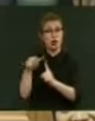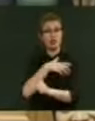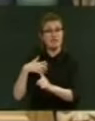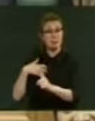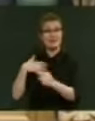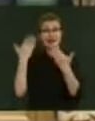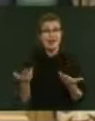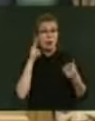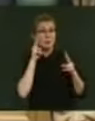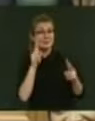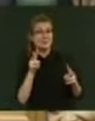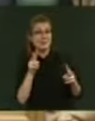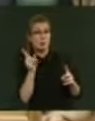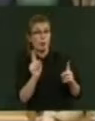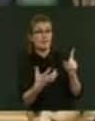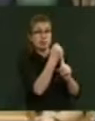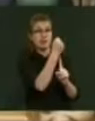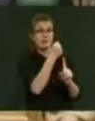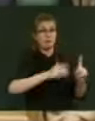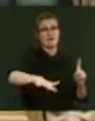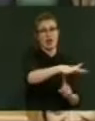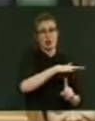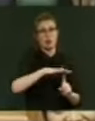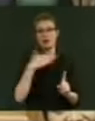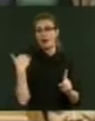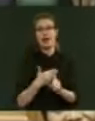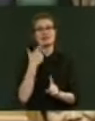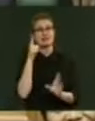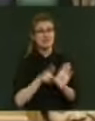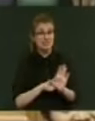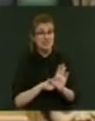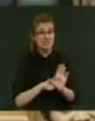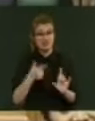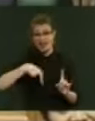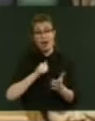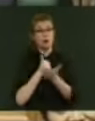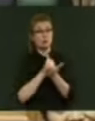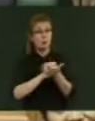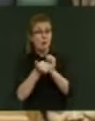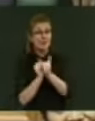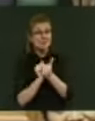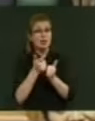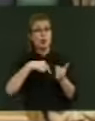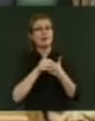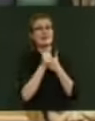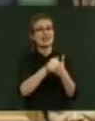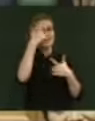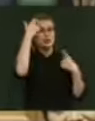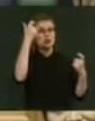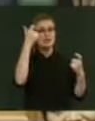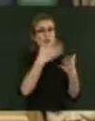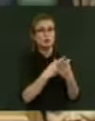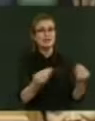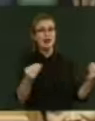made for whānau. Over the last seven years, Mr Speaker, as a support party, we have led initiatives to tackle poverty. They include